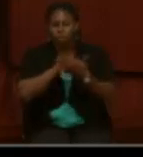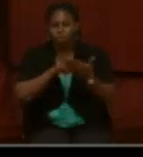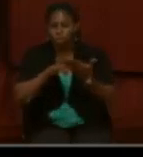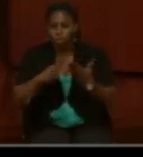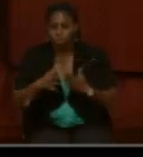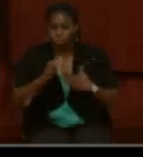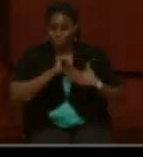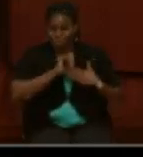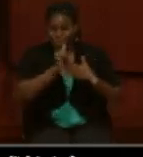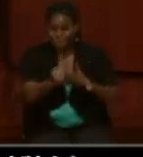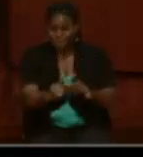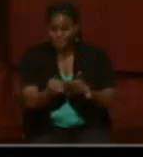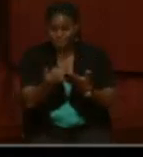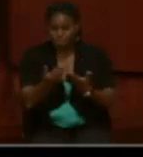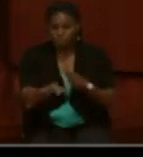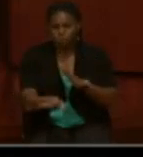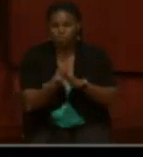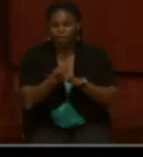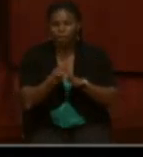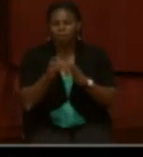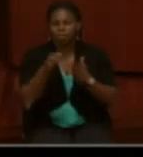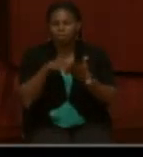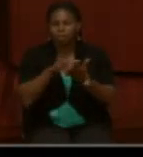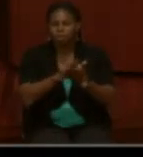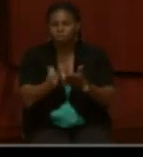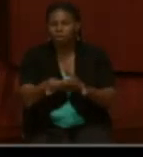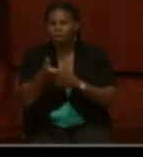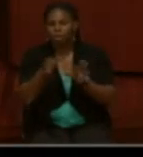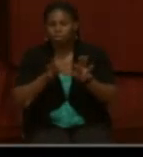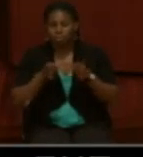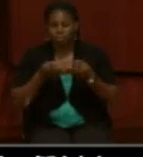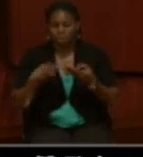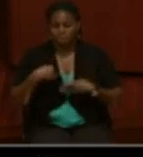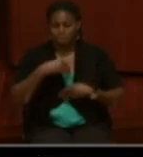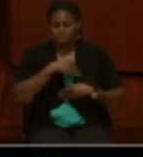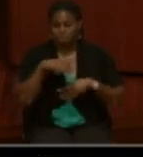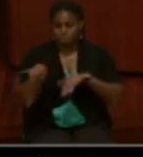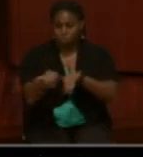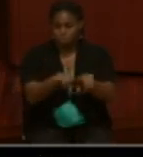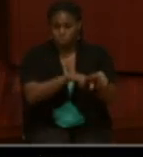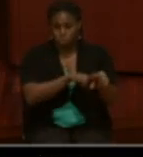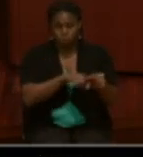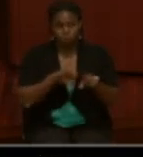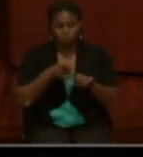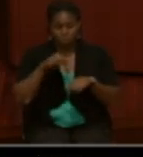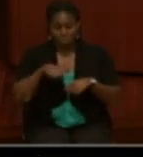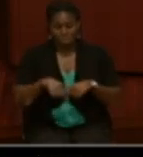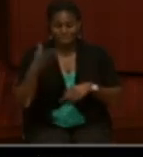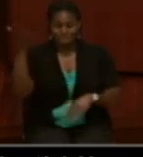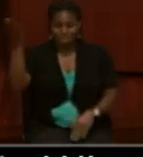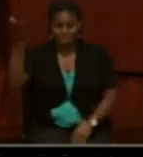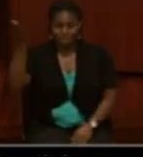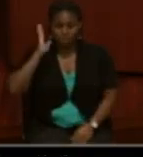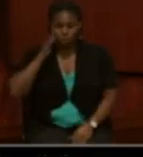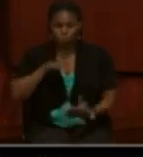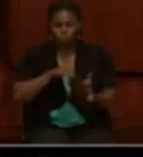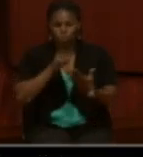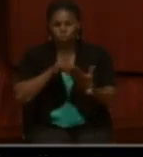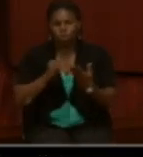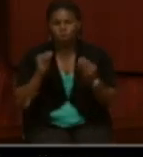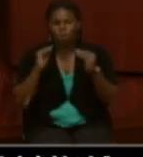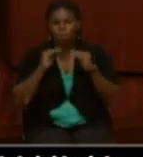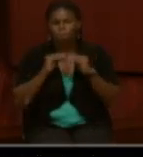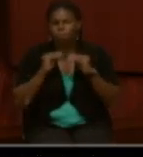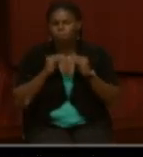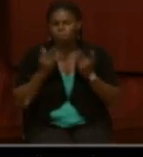path to finding records on other family members as well. From this lecture, you will learn more about this groundbreaking